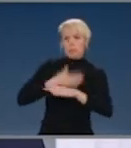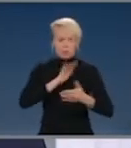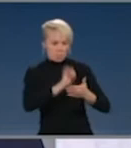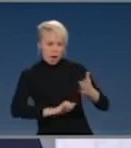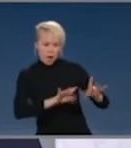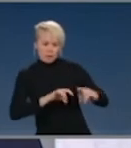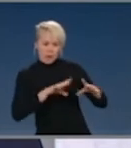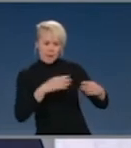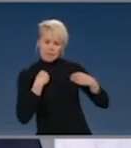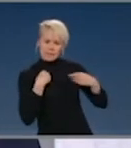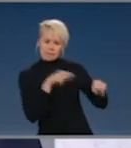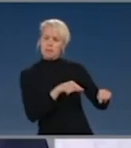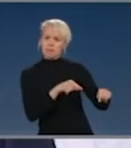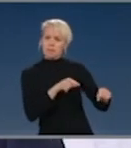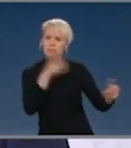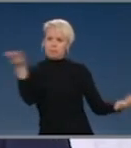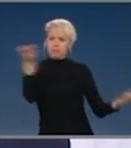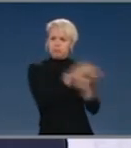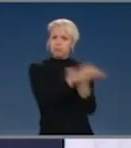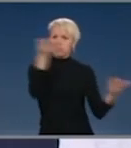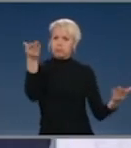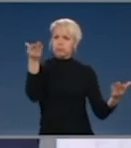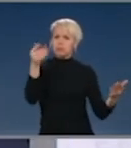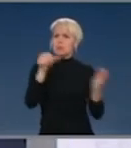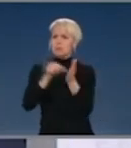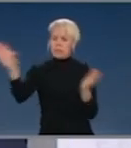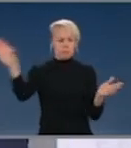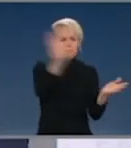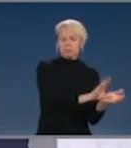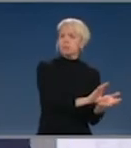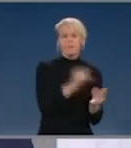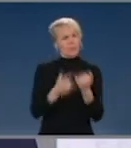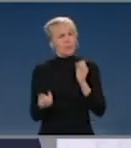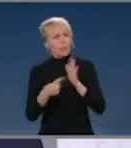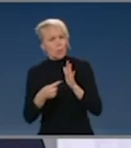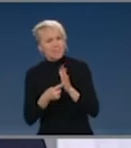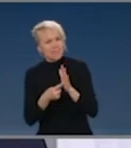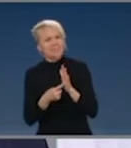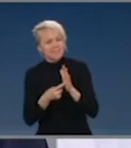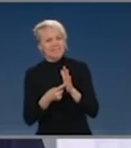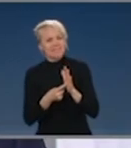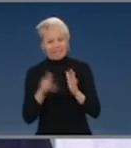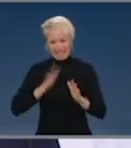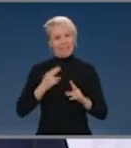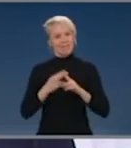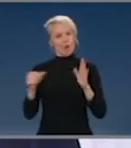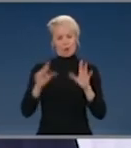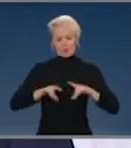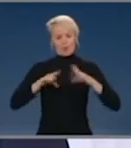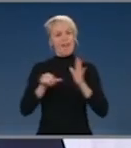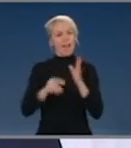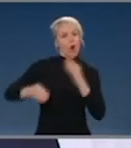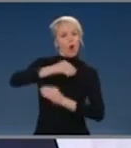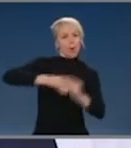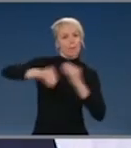the streamlining of those processes, for the vast majority of applications that present absolutely no risk to